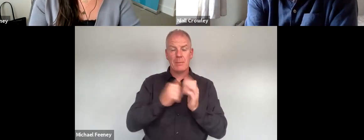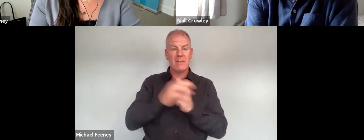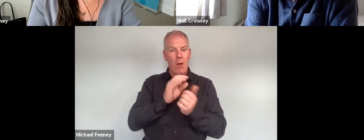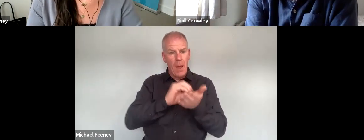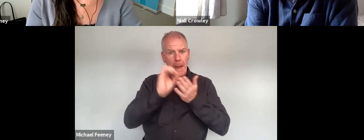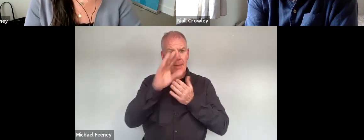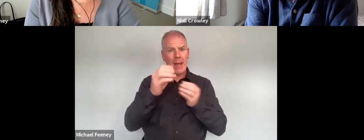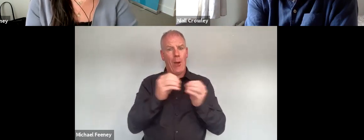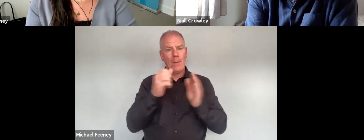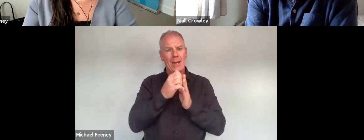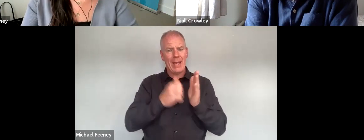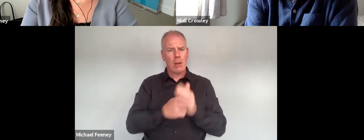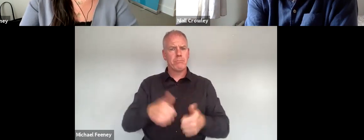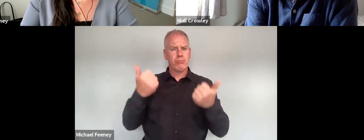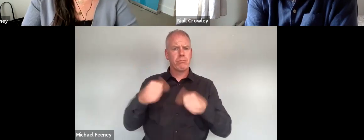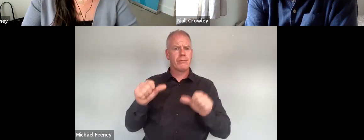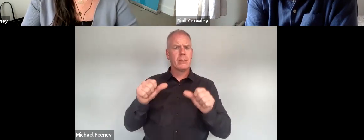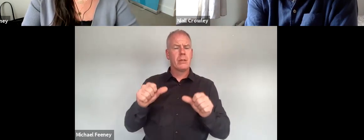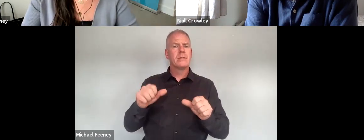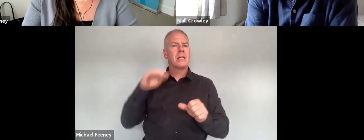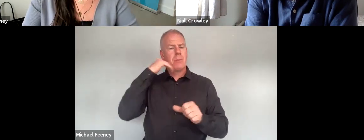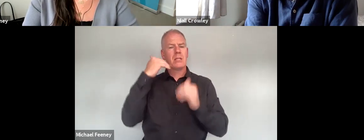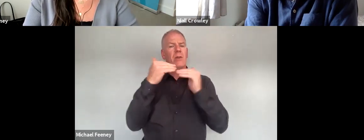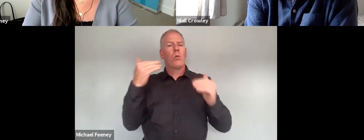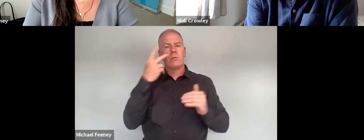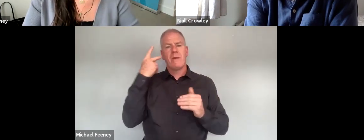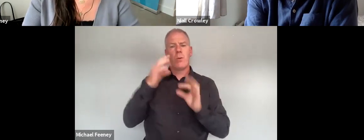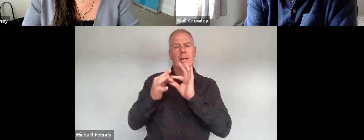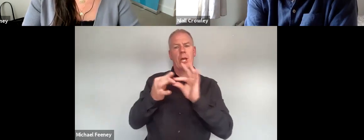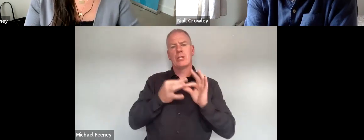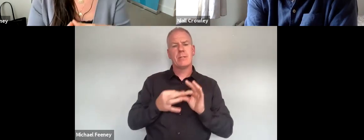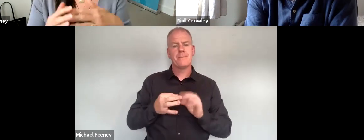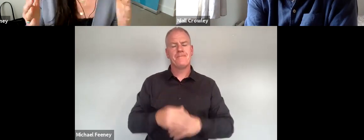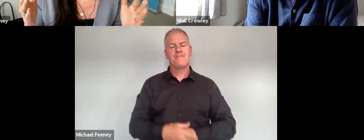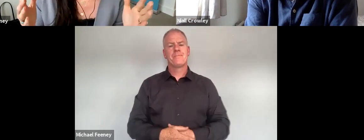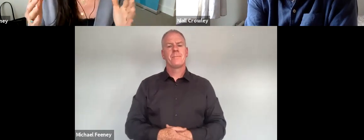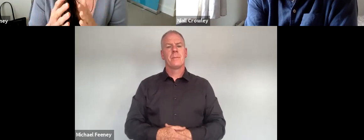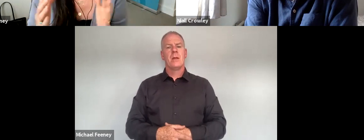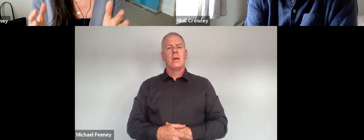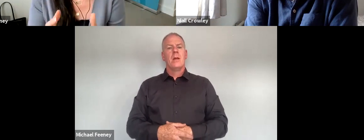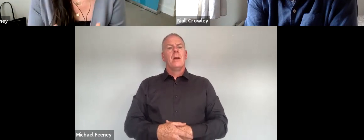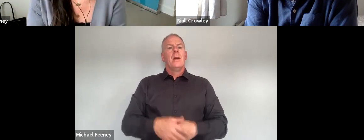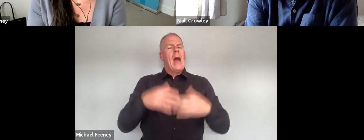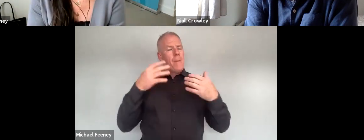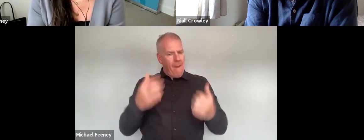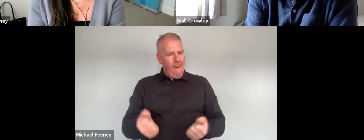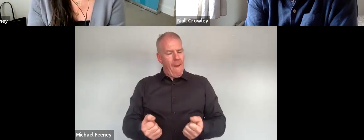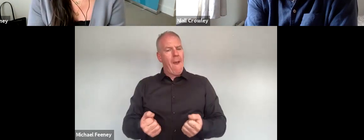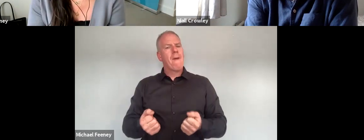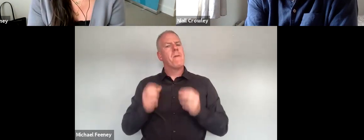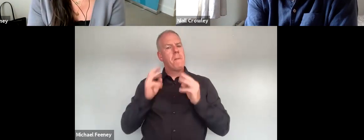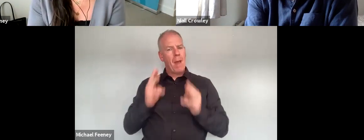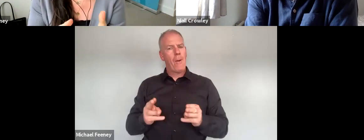to open an account and that was on foot of our equality review engagement so we also have powers which we have not yet used